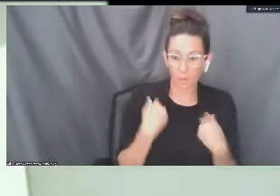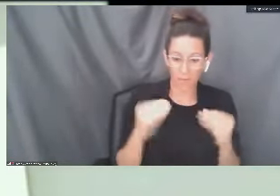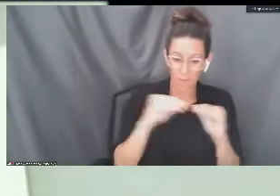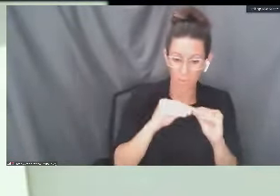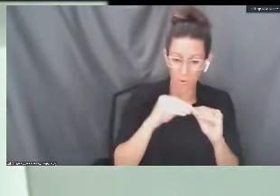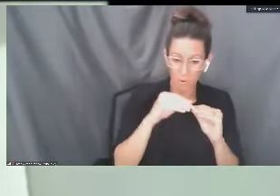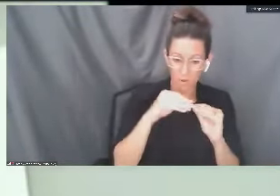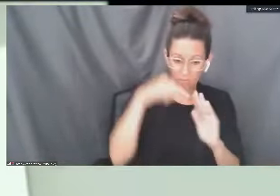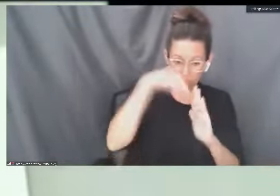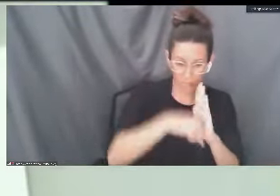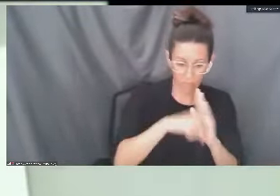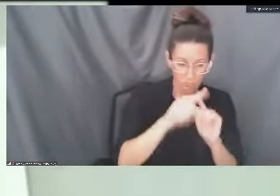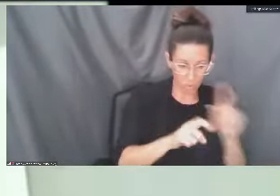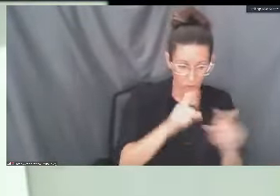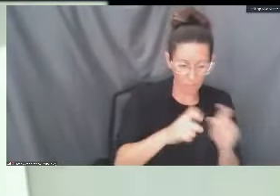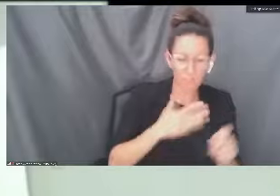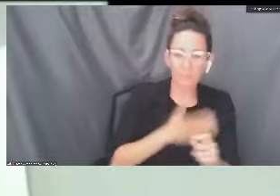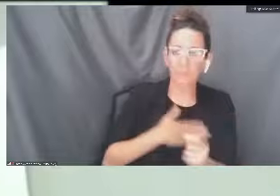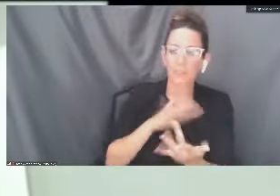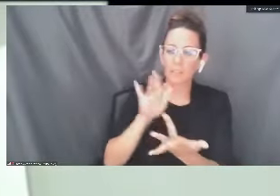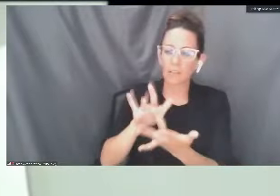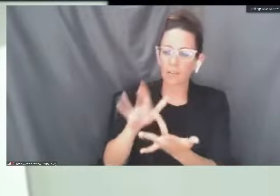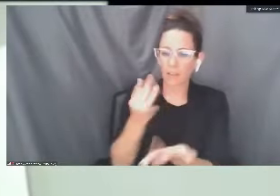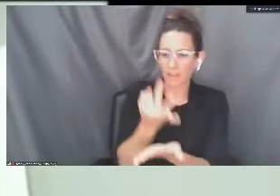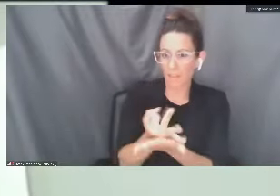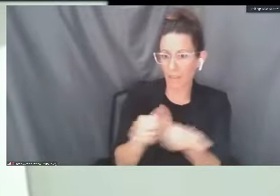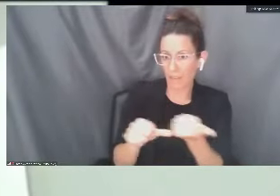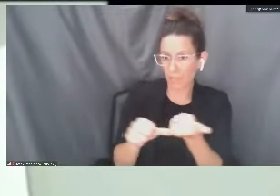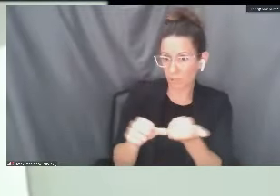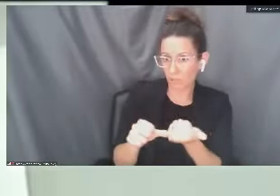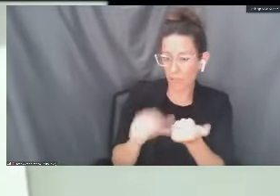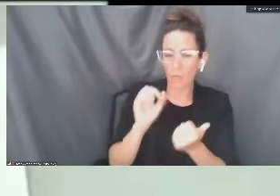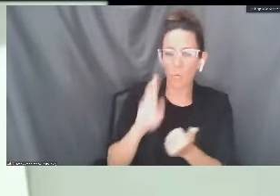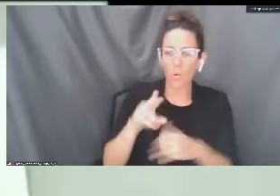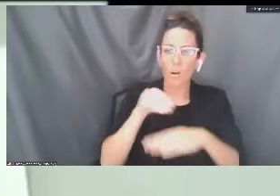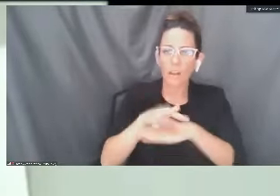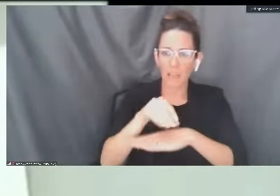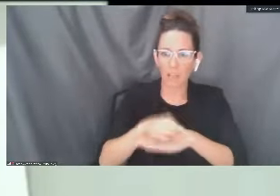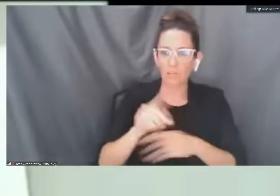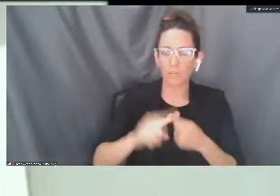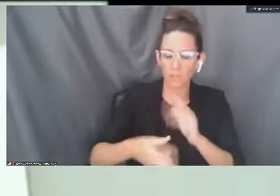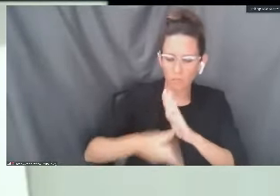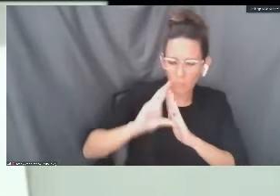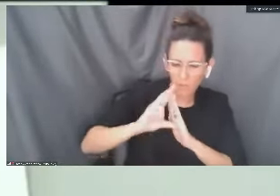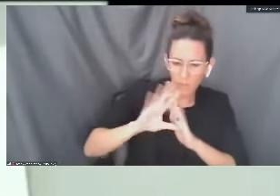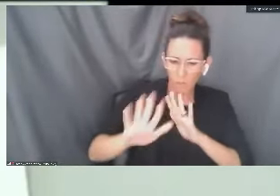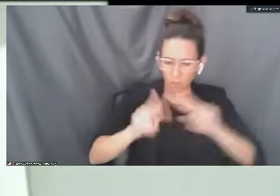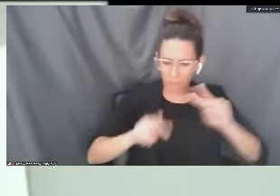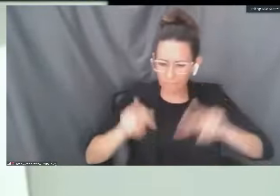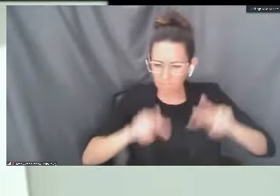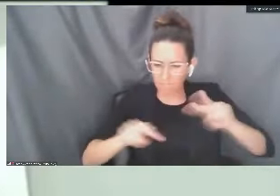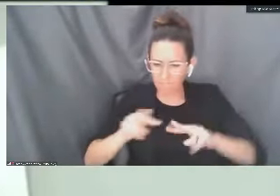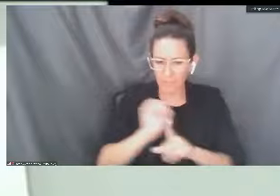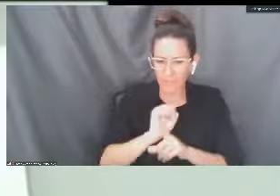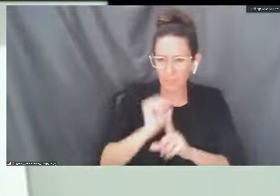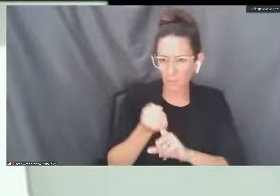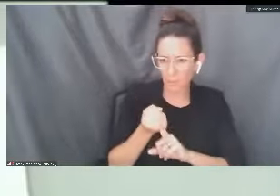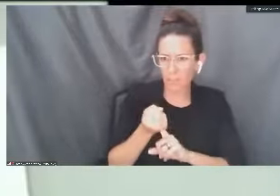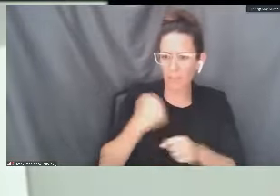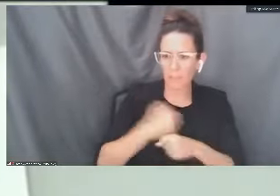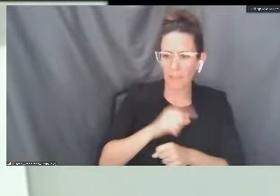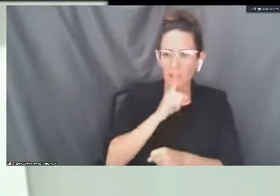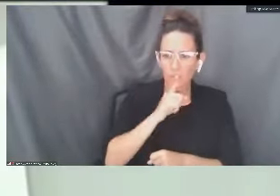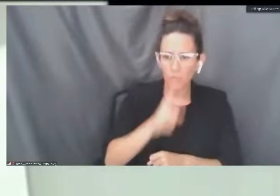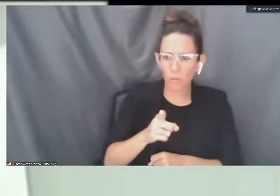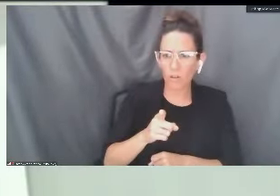to either meet with a counselor or reach out to the financial aid office and meet with a financial aid advisor to really review your circumstance to make